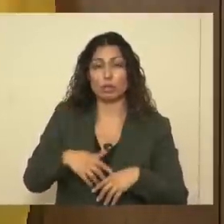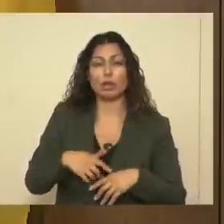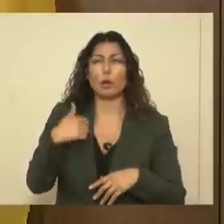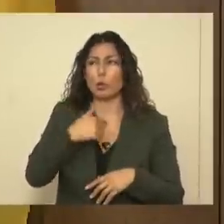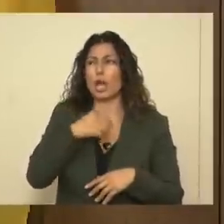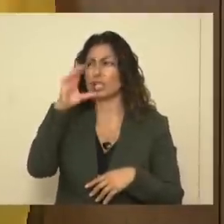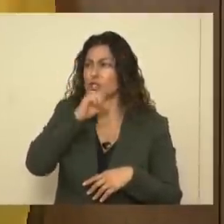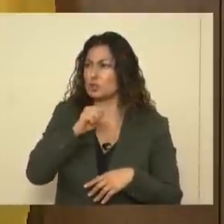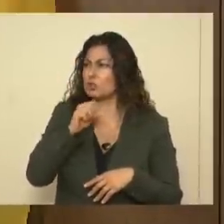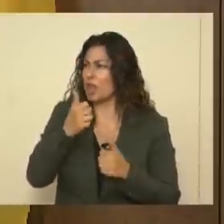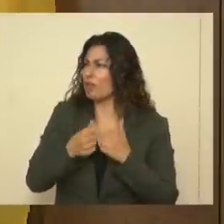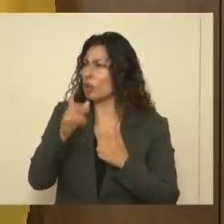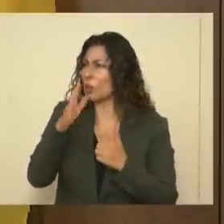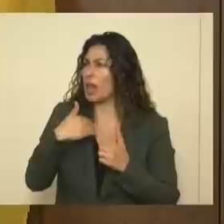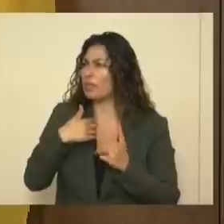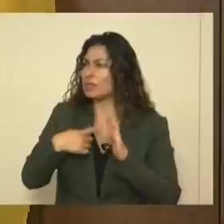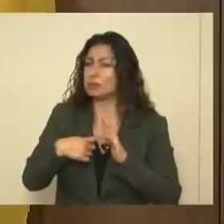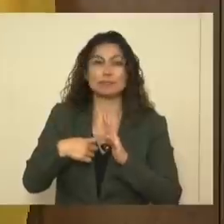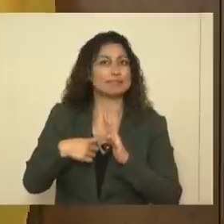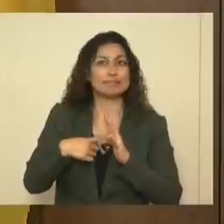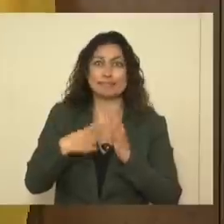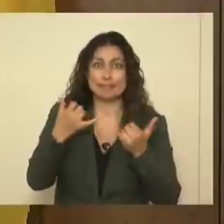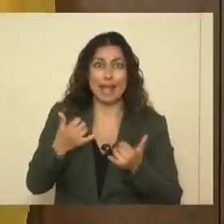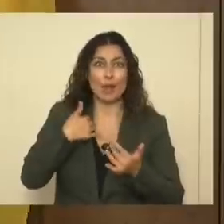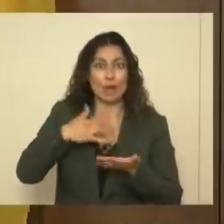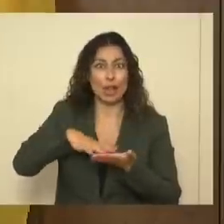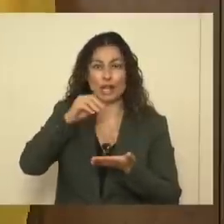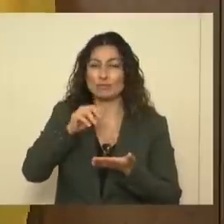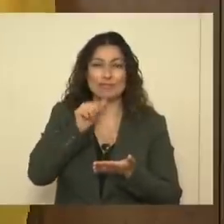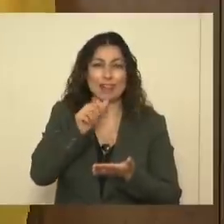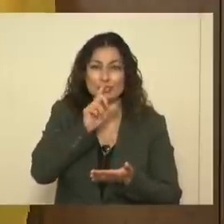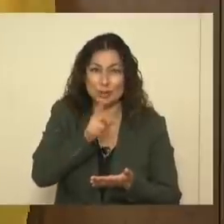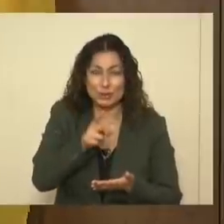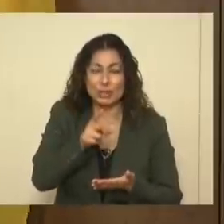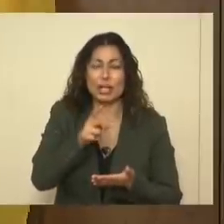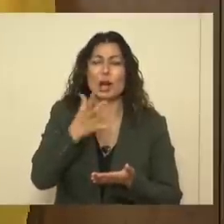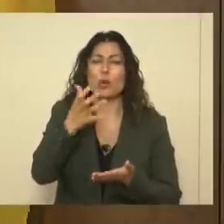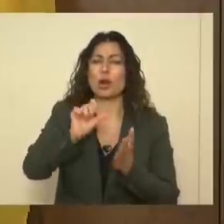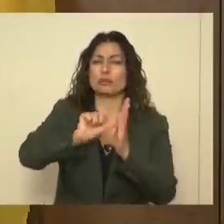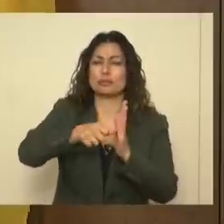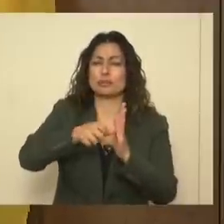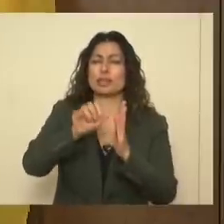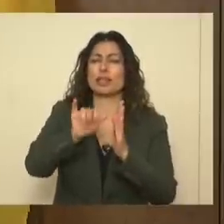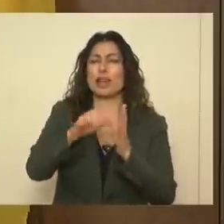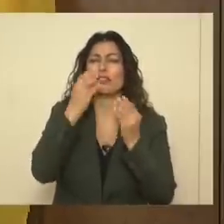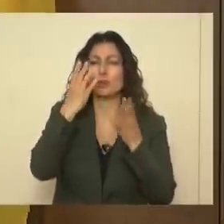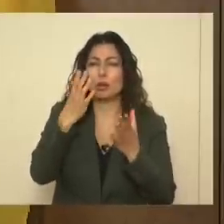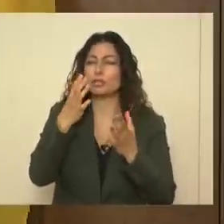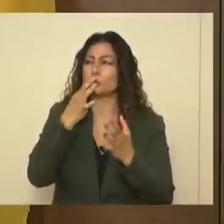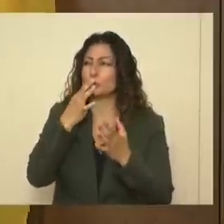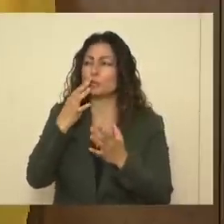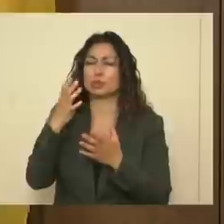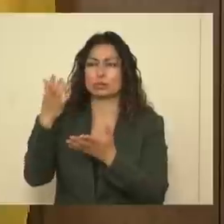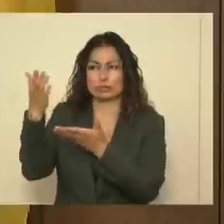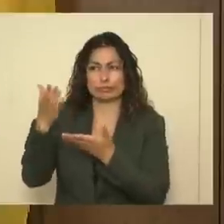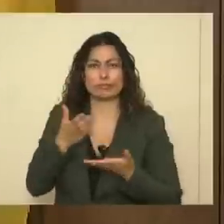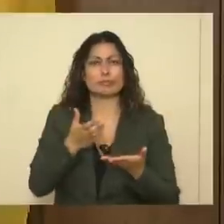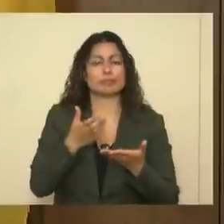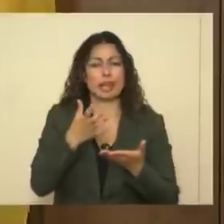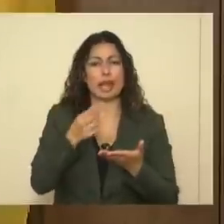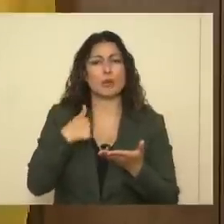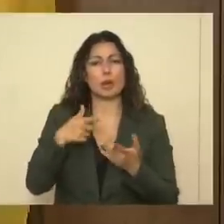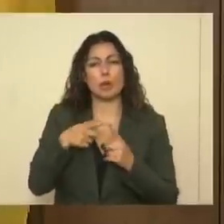symptoms. We now know that that's not true. So I want to point out that that's coming, and we want to refine, actually,